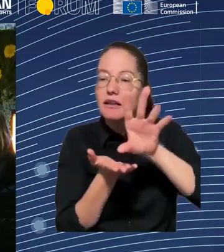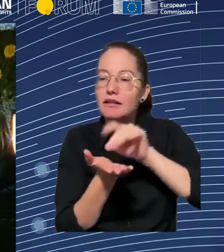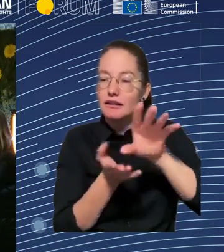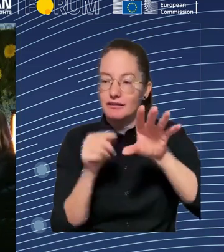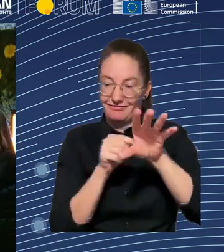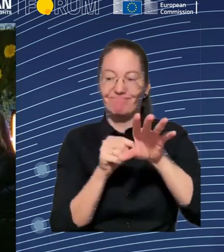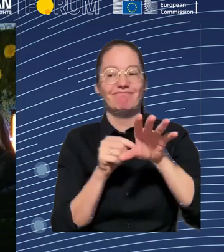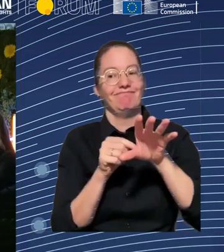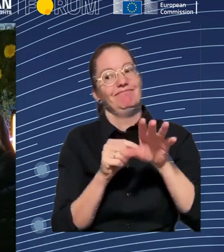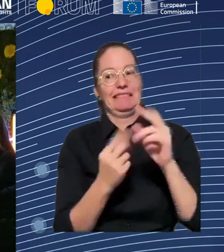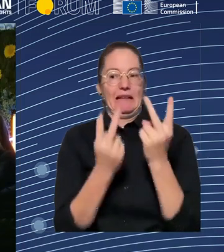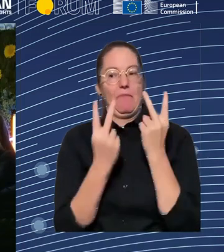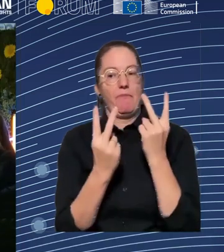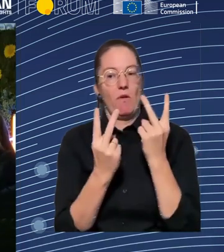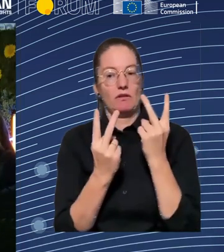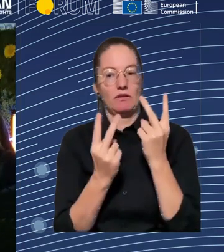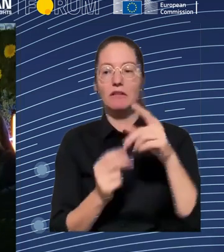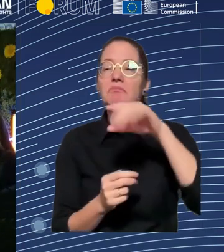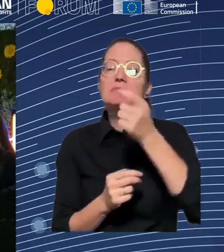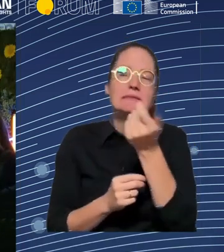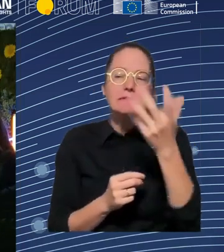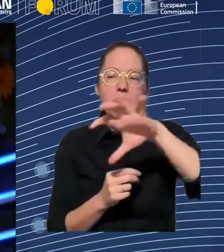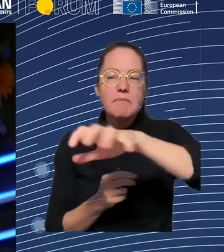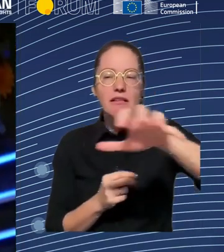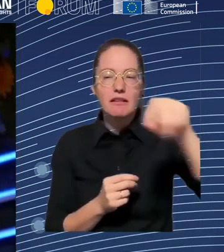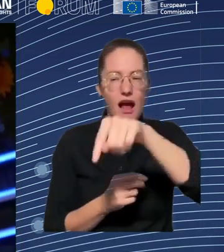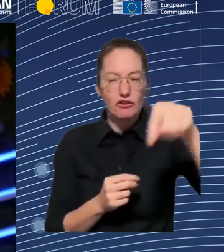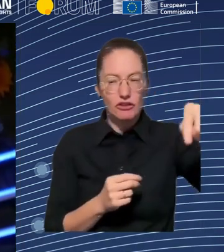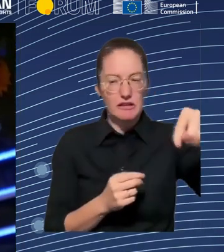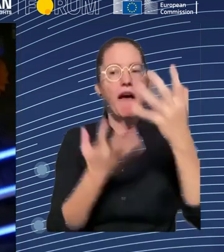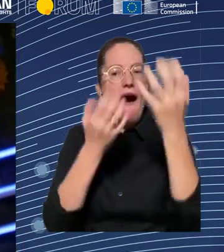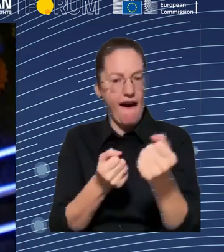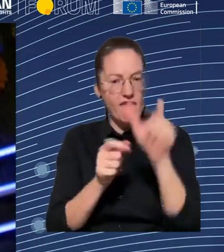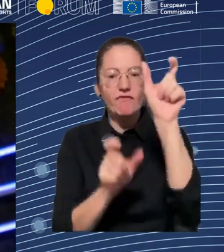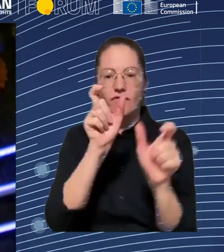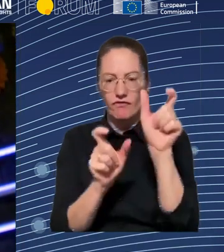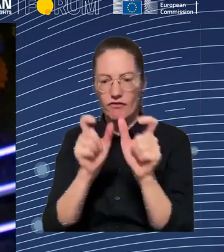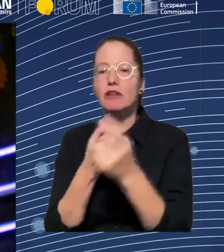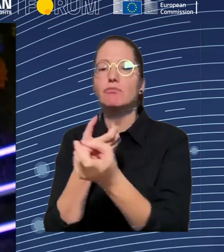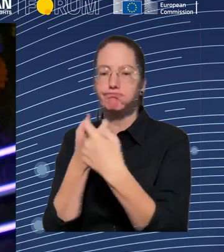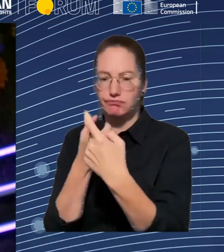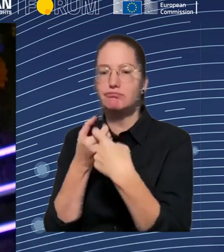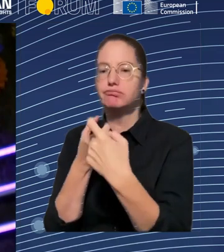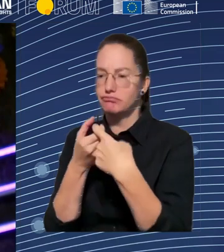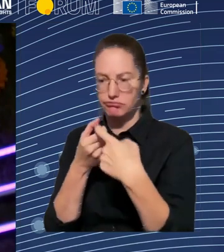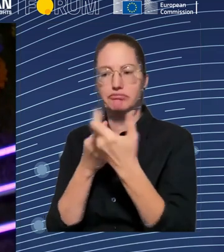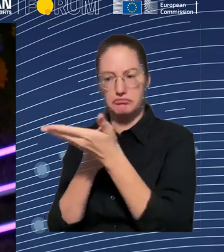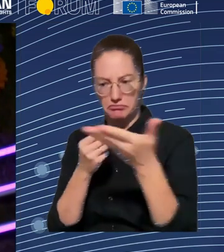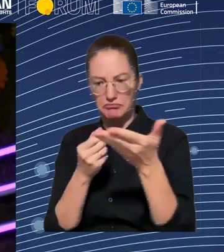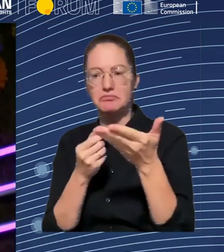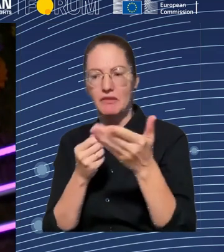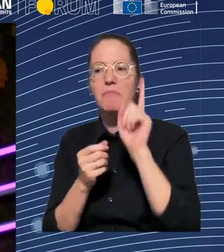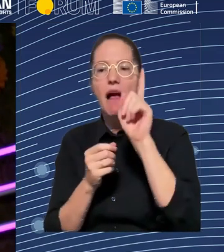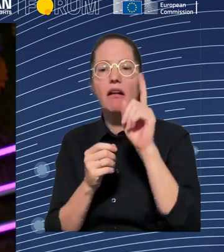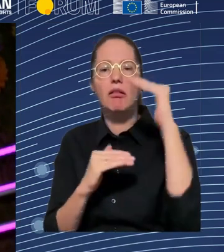what I see from the research side, there is a renewed interest in industrial relations,